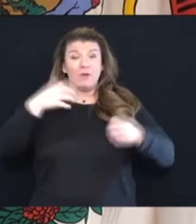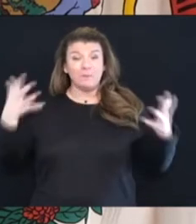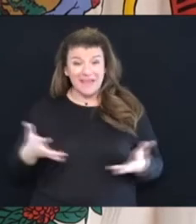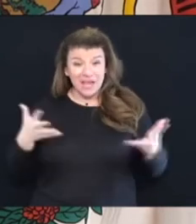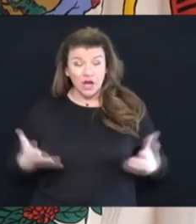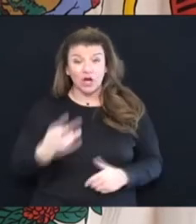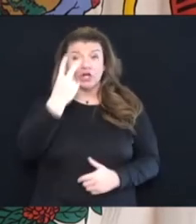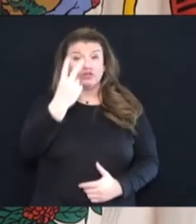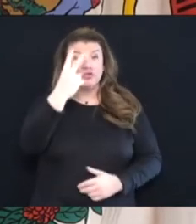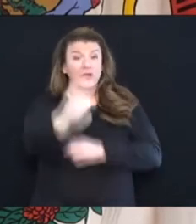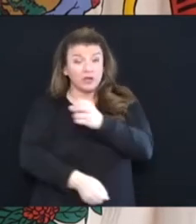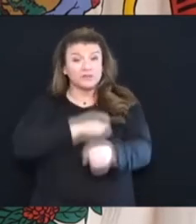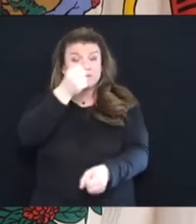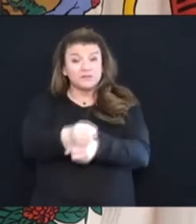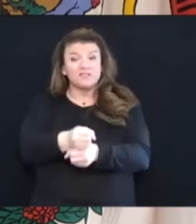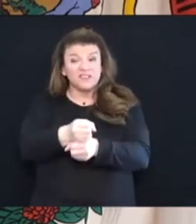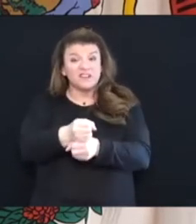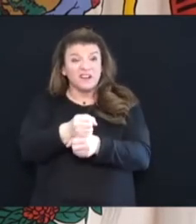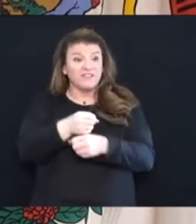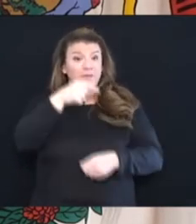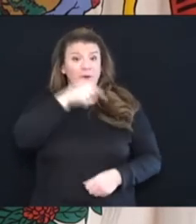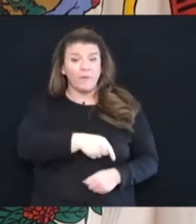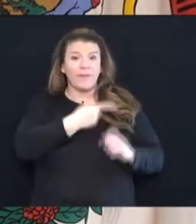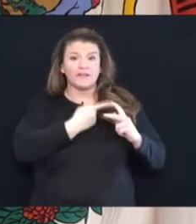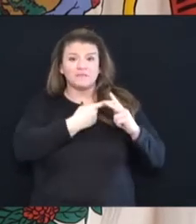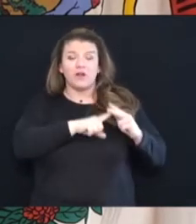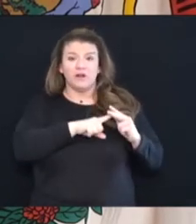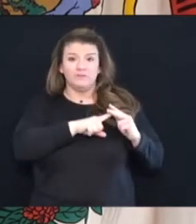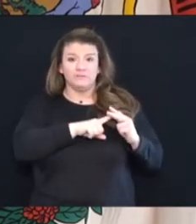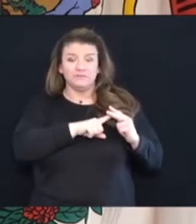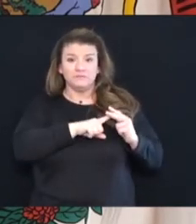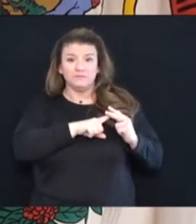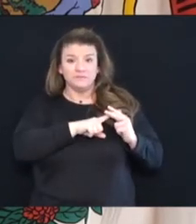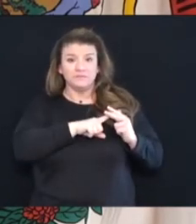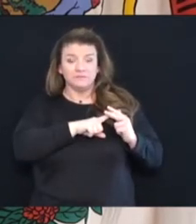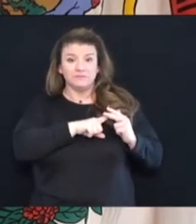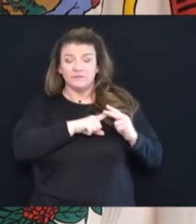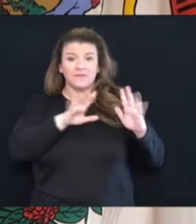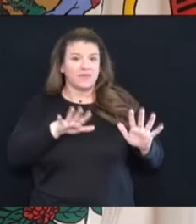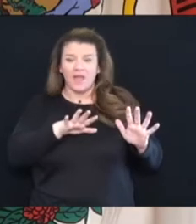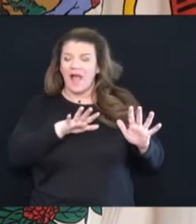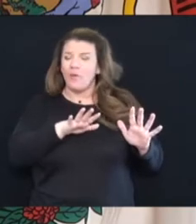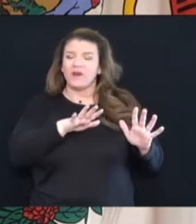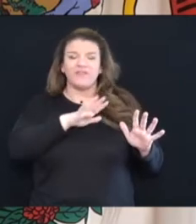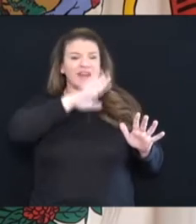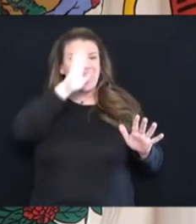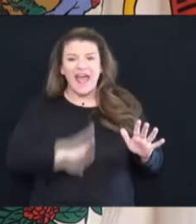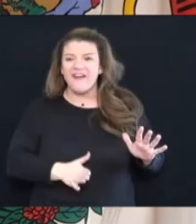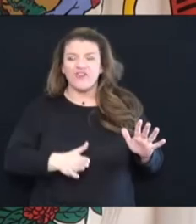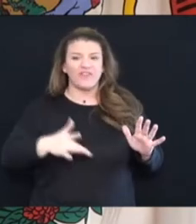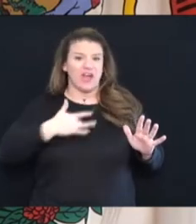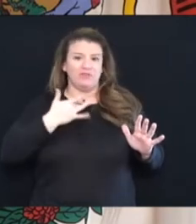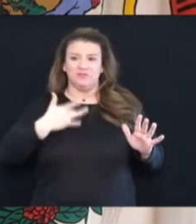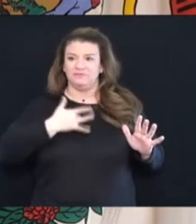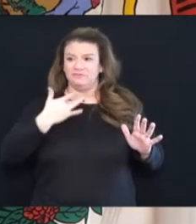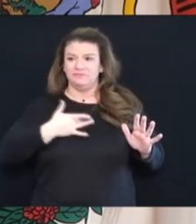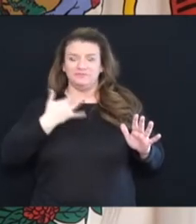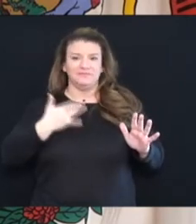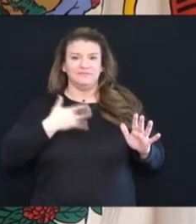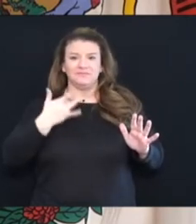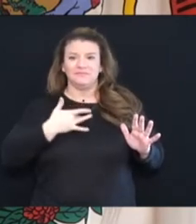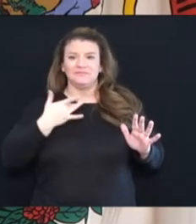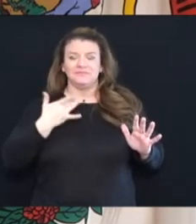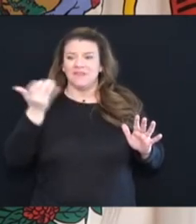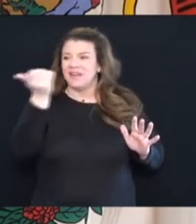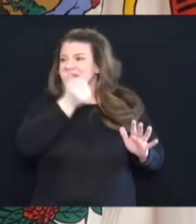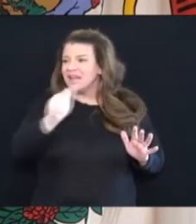years from when this all started. I would have never ever thought in any way that